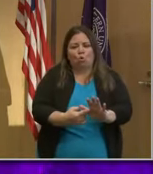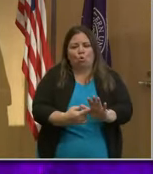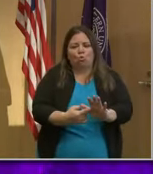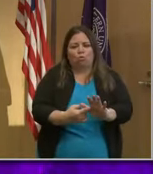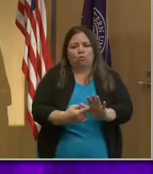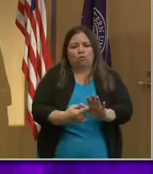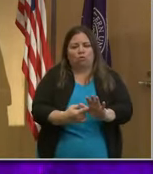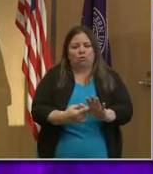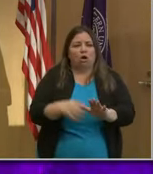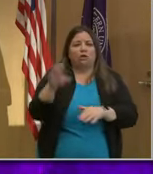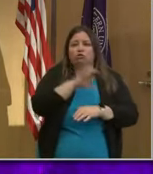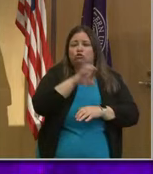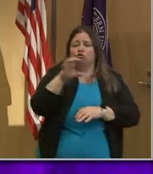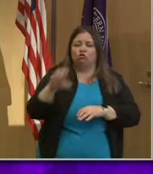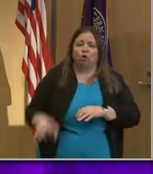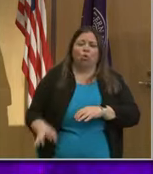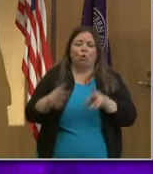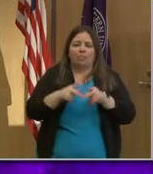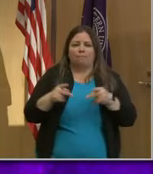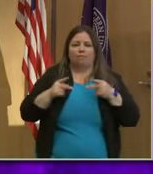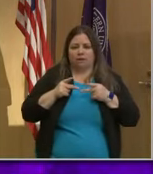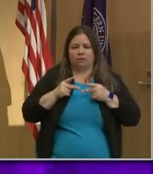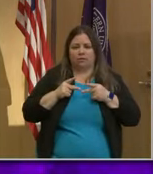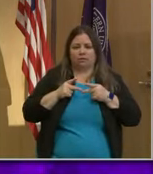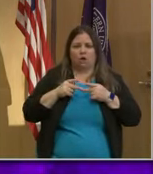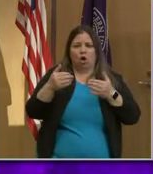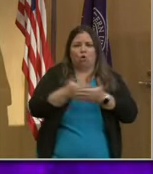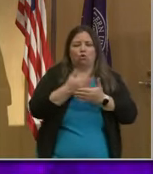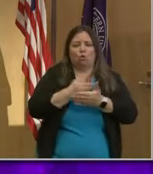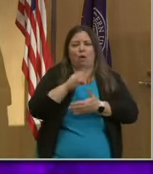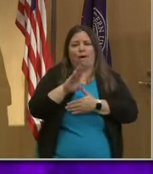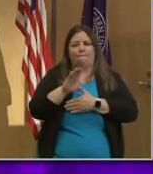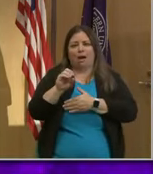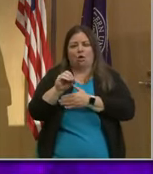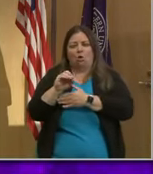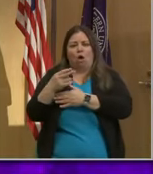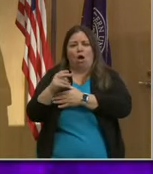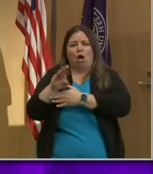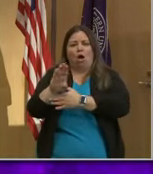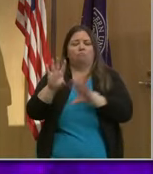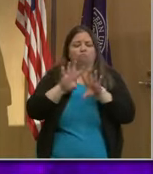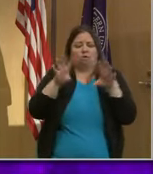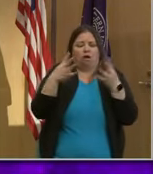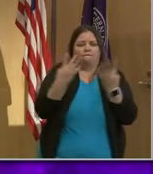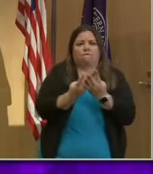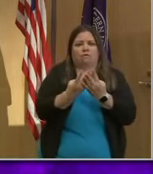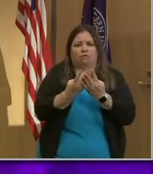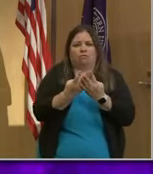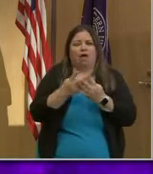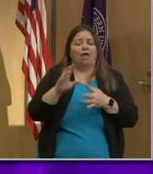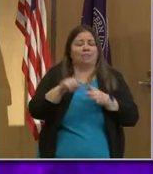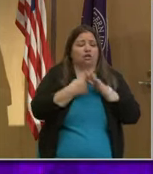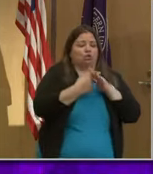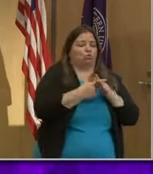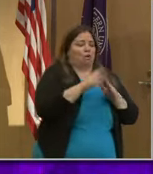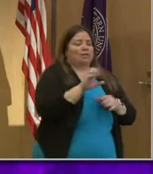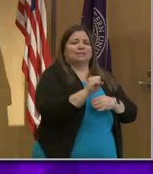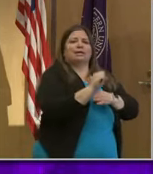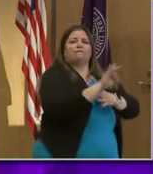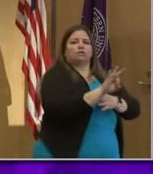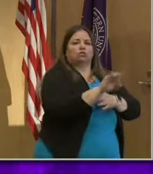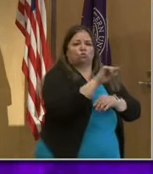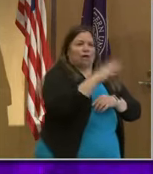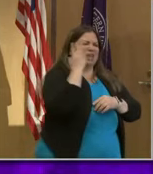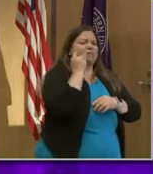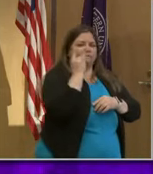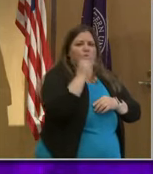that Chicago was the place for a new Biohub. The initial Biohub was actually in San Francisco, so we put